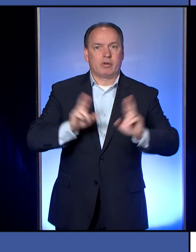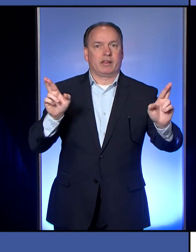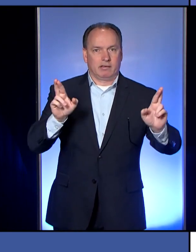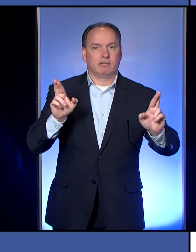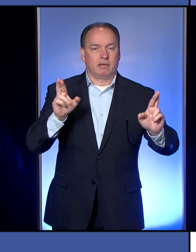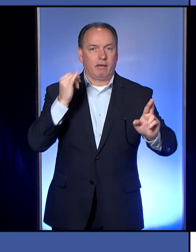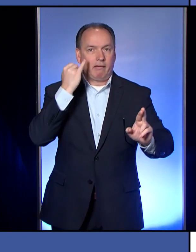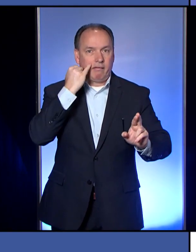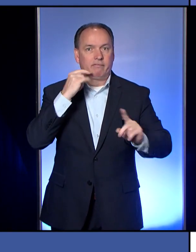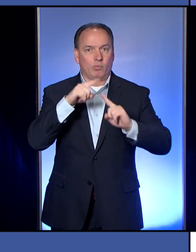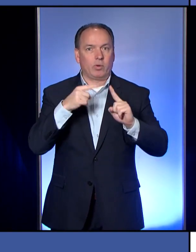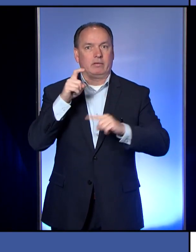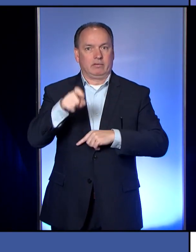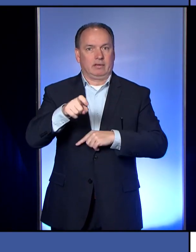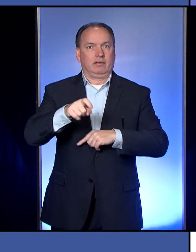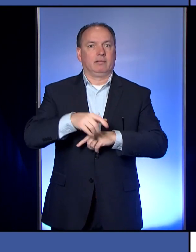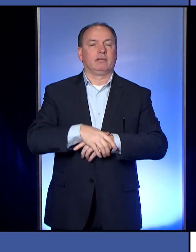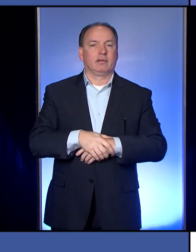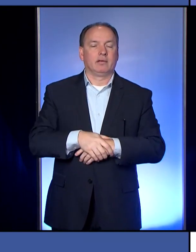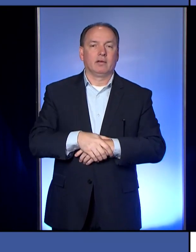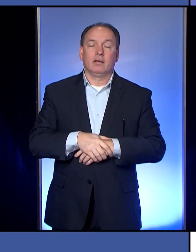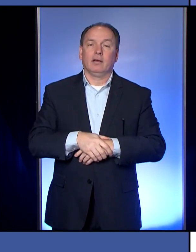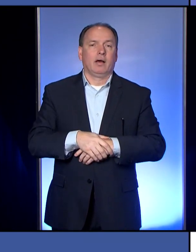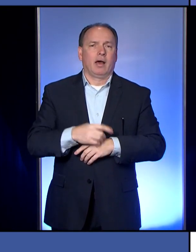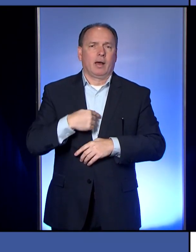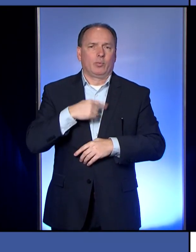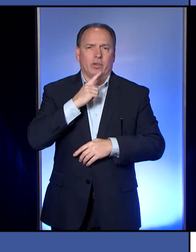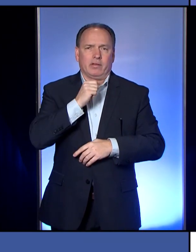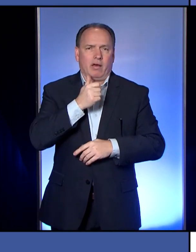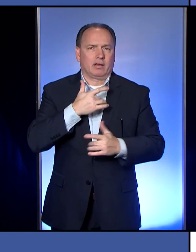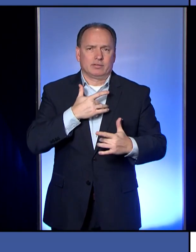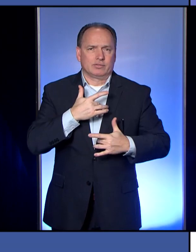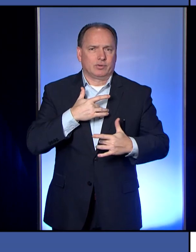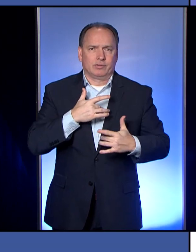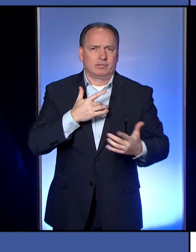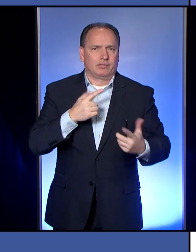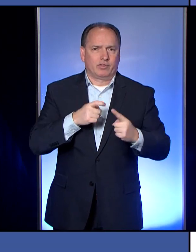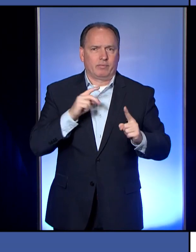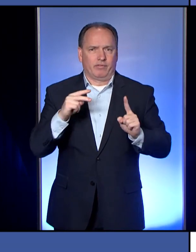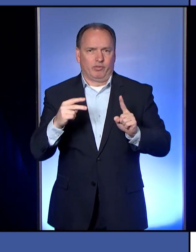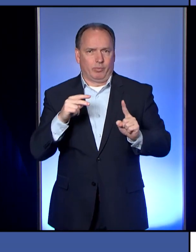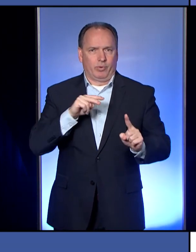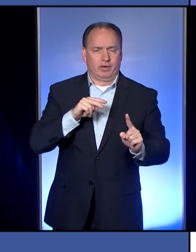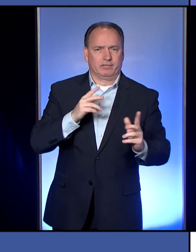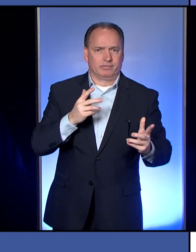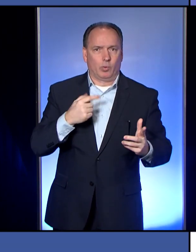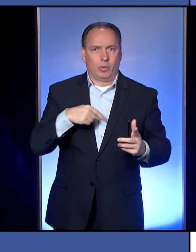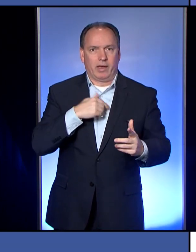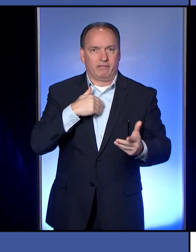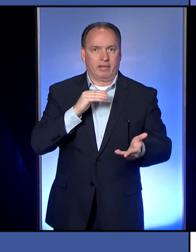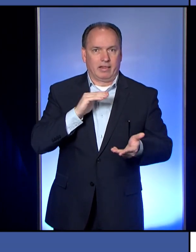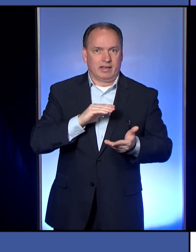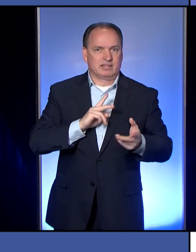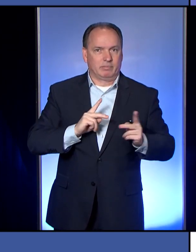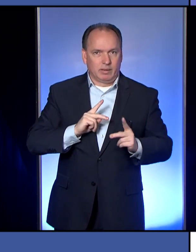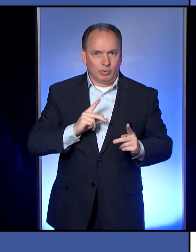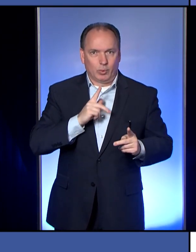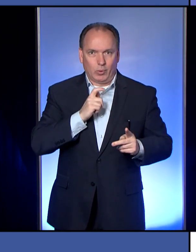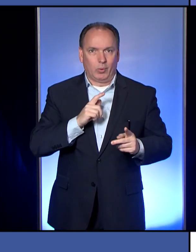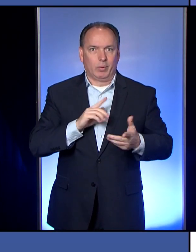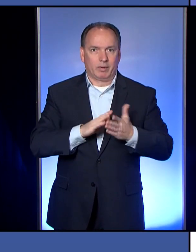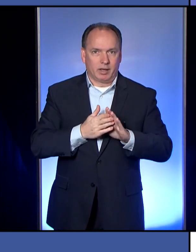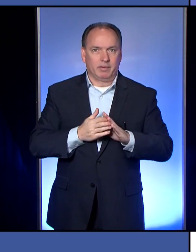and when we might need them. So I'm not really concerned from the viewpoint that maybe we just have less people who